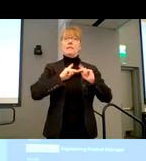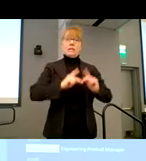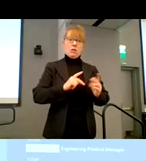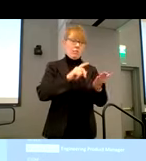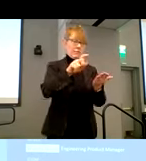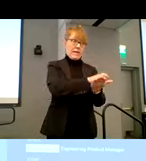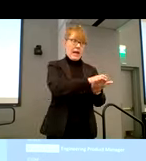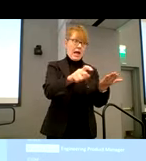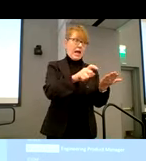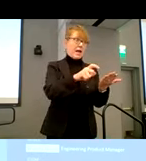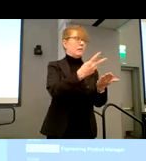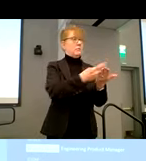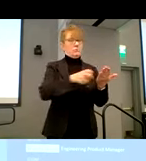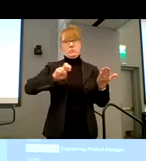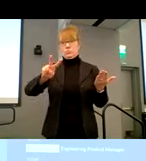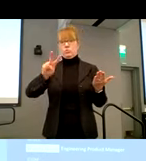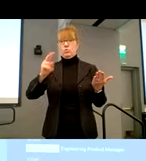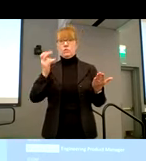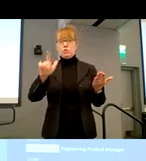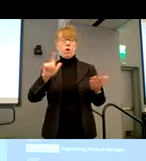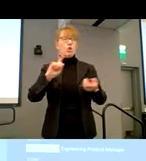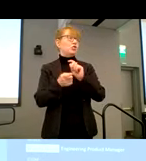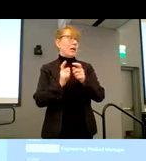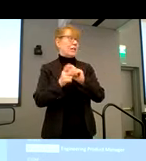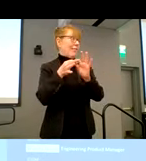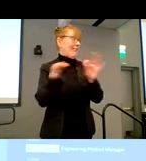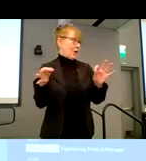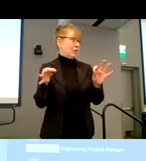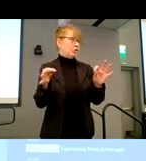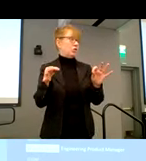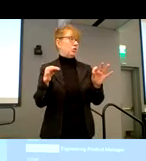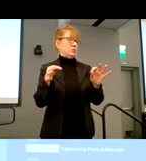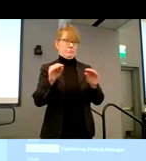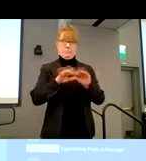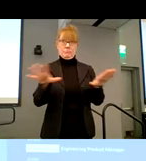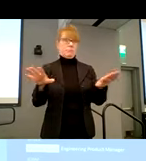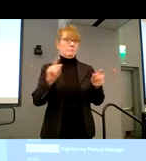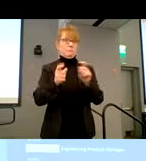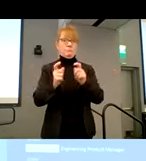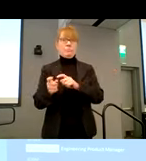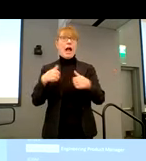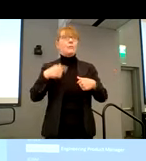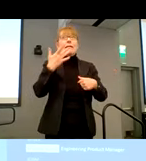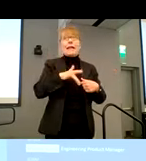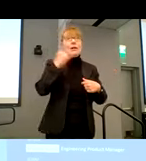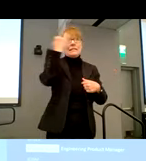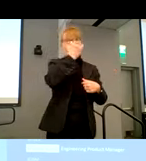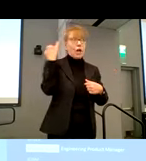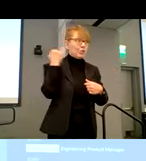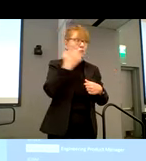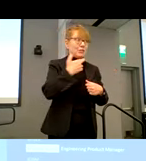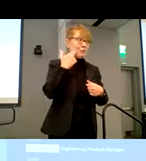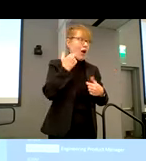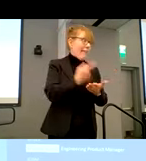convert them digitally, change language, as well as be able to read it out. I was lucky that I was in an Italian restaurant last week.